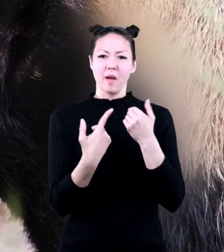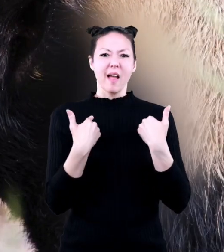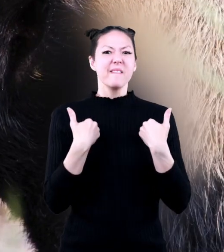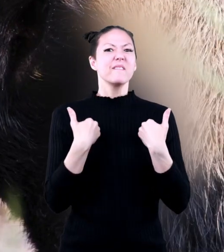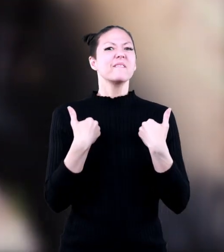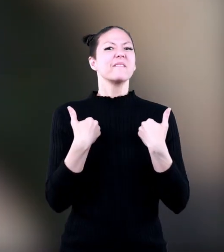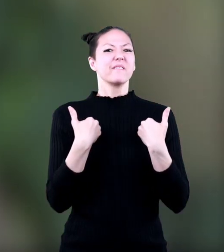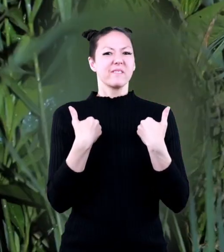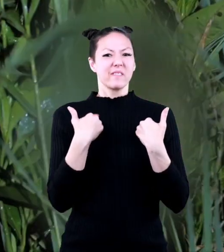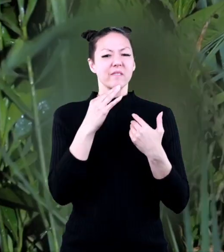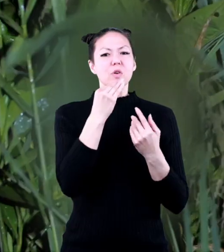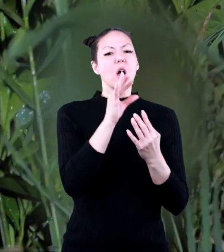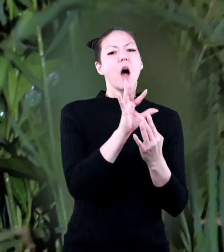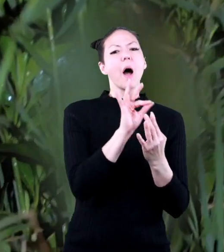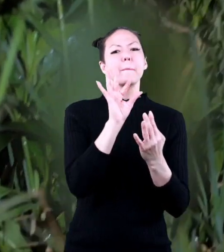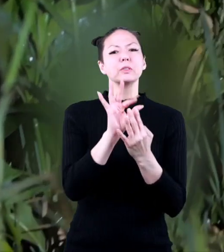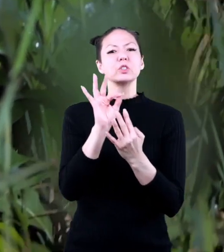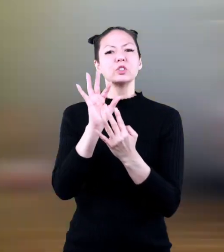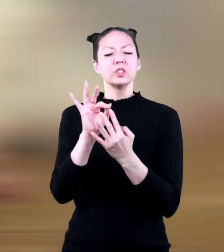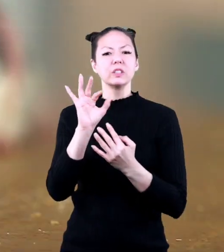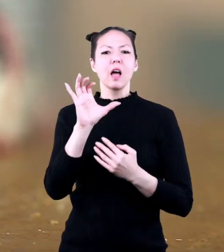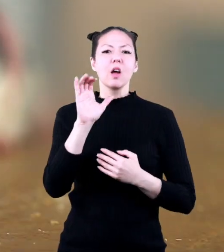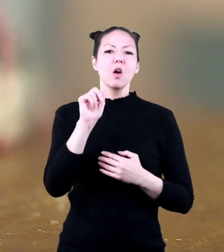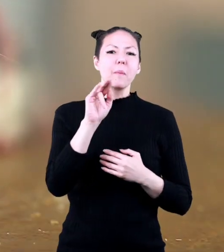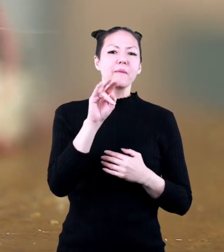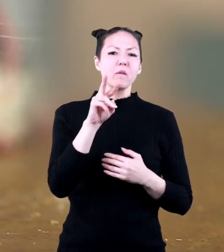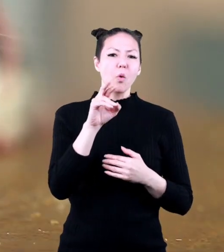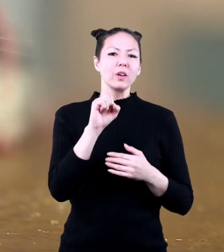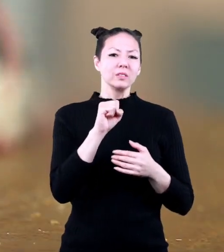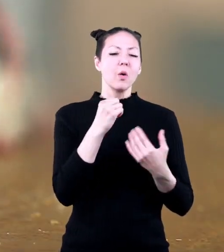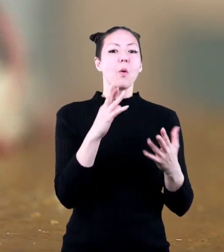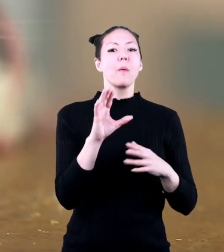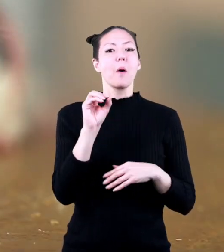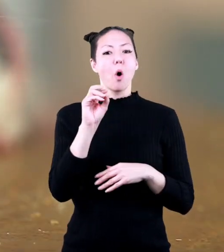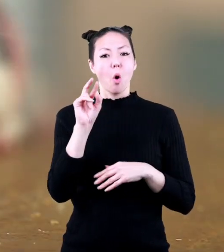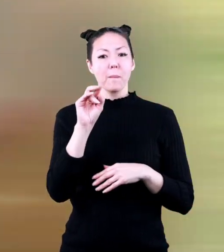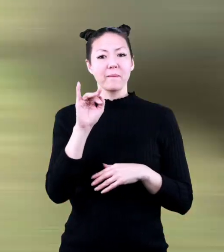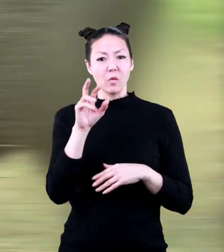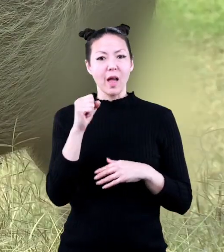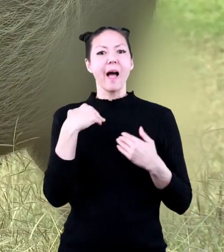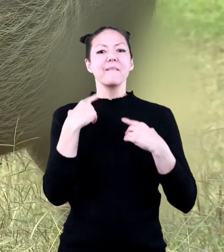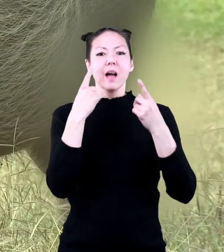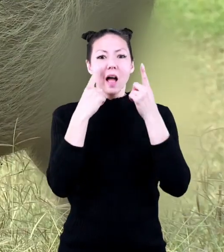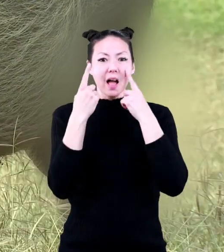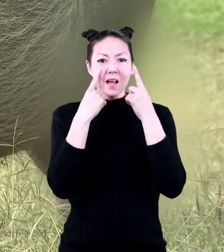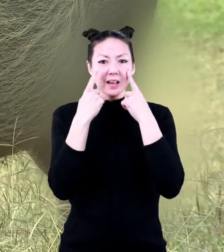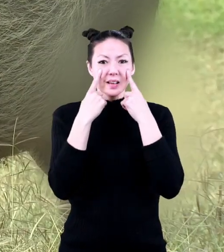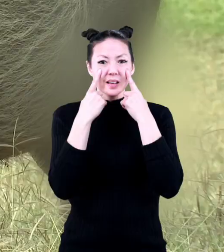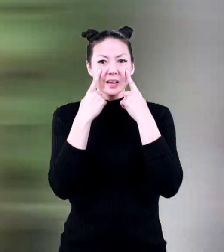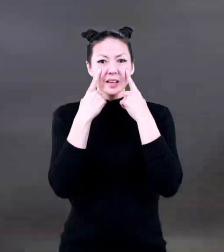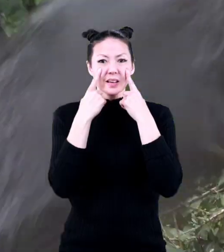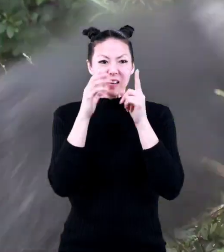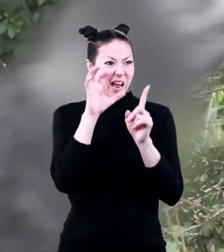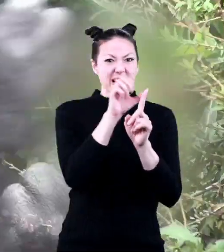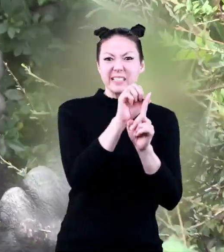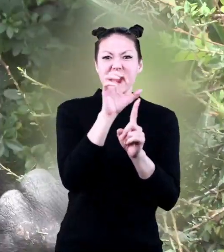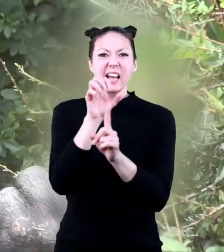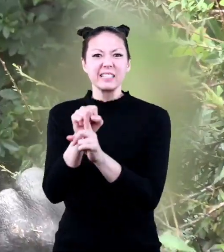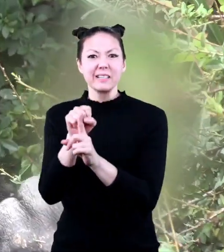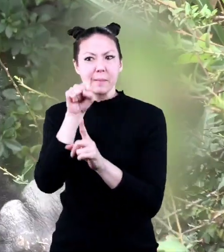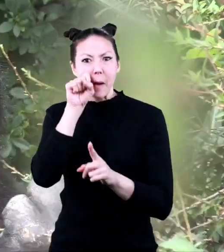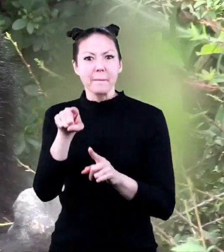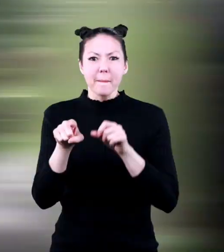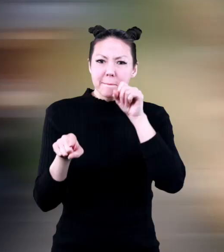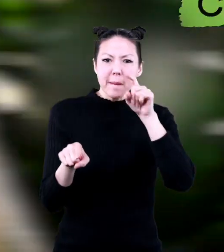the widest variety of food options. Like carnivores, omnivores have eyes in the front to help them spot